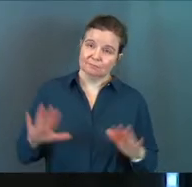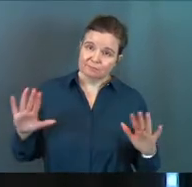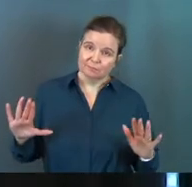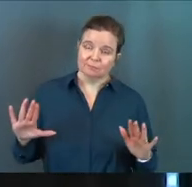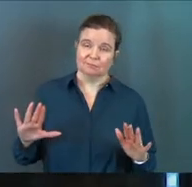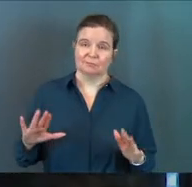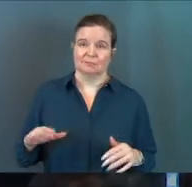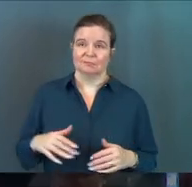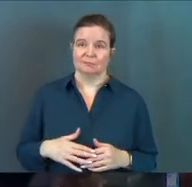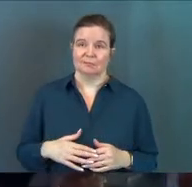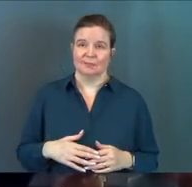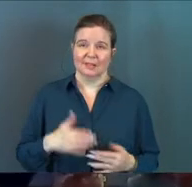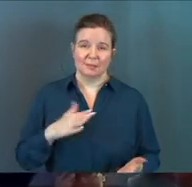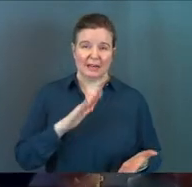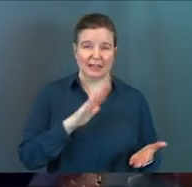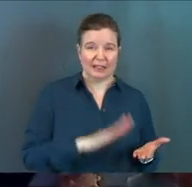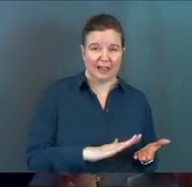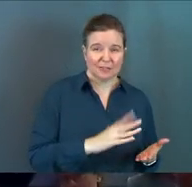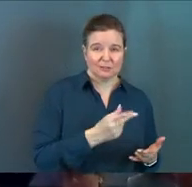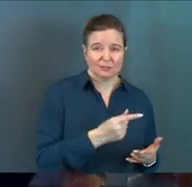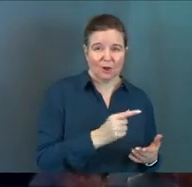A little less dog whisperer maybe.